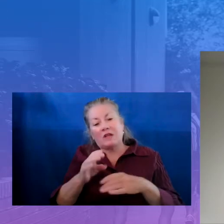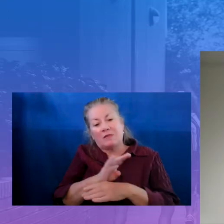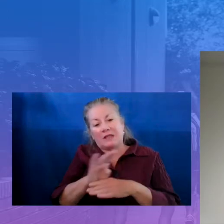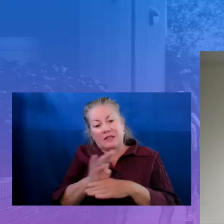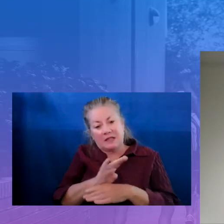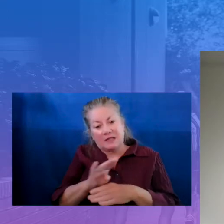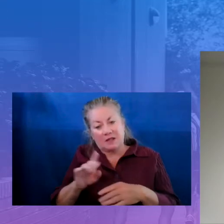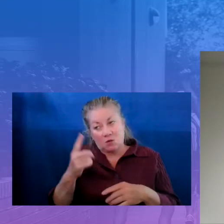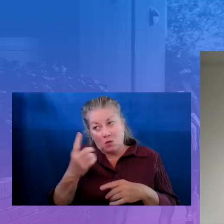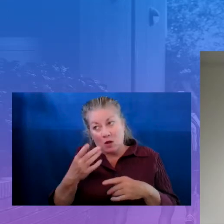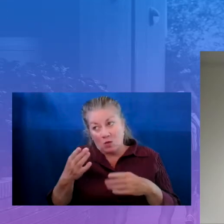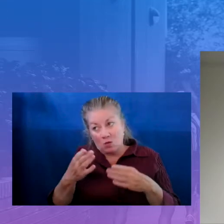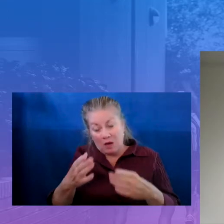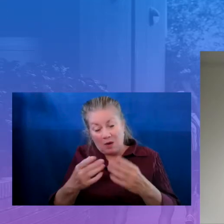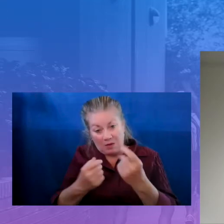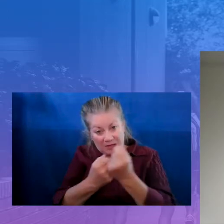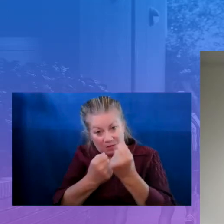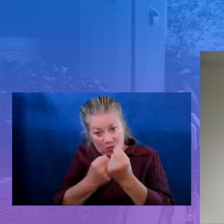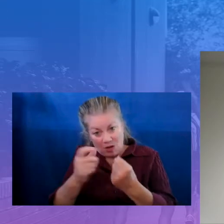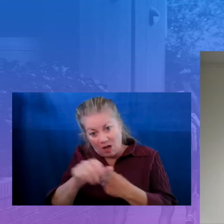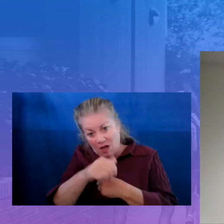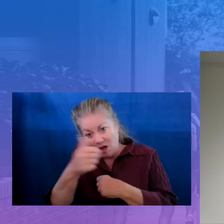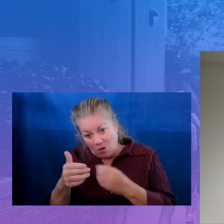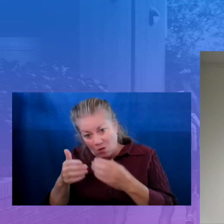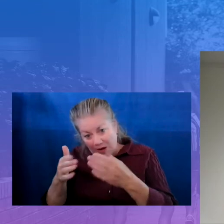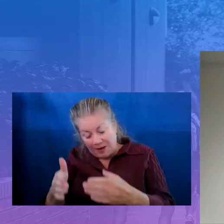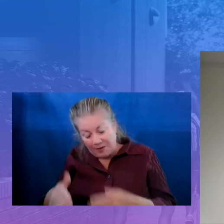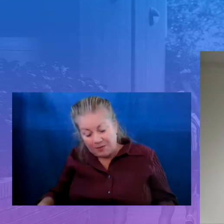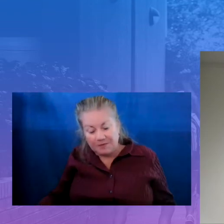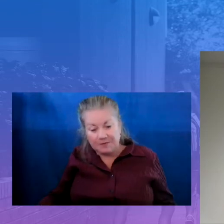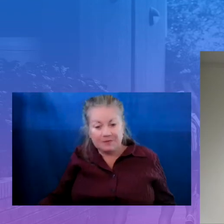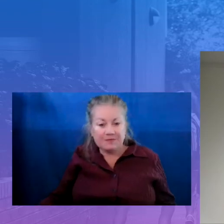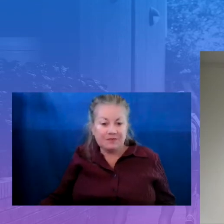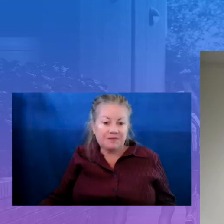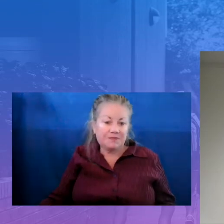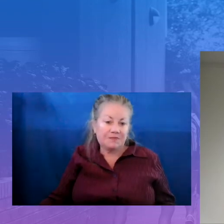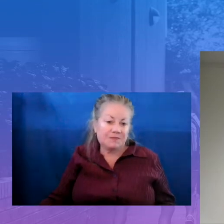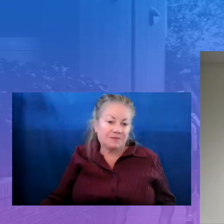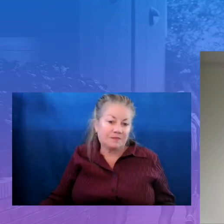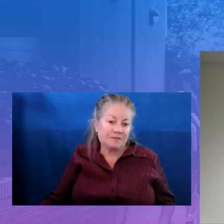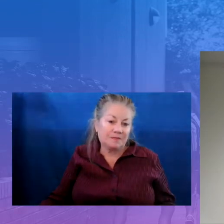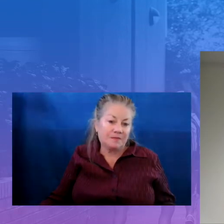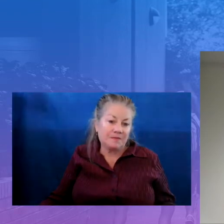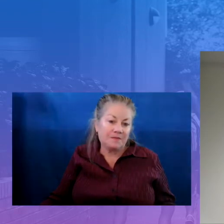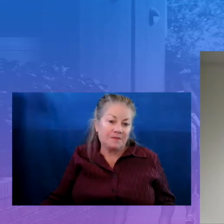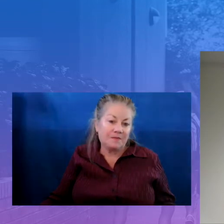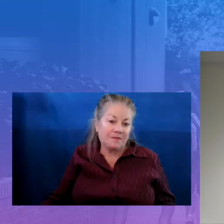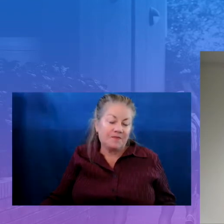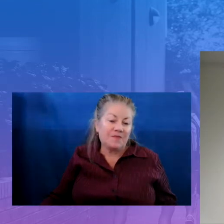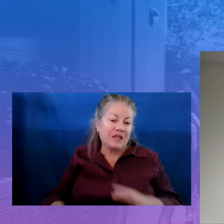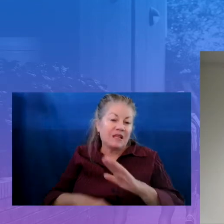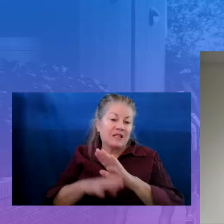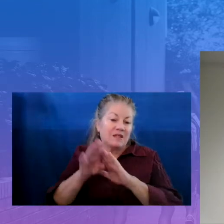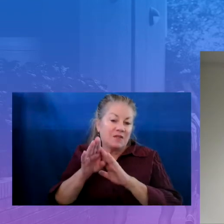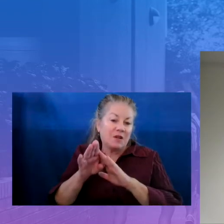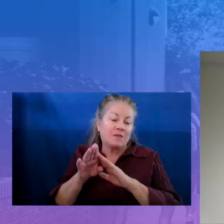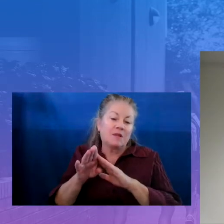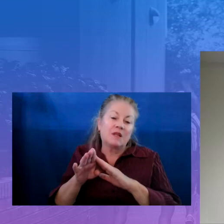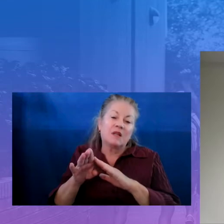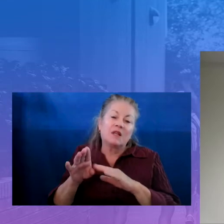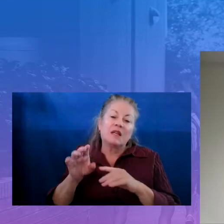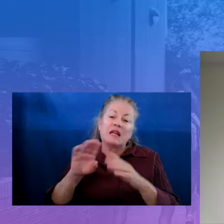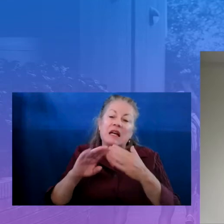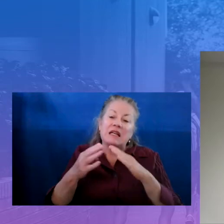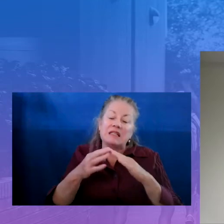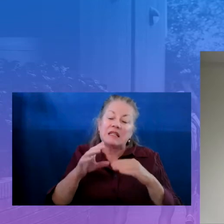Another way is we actually developed and underwrite the cost of a citywide data system for all of our OST out-of-school